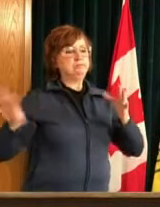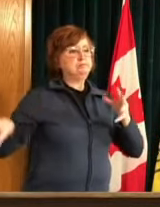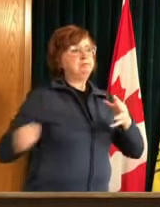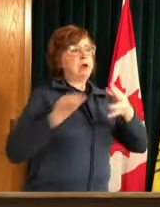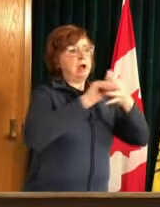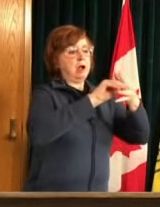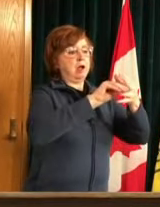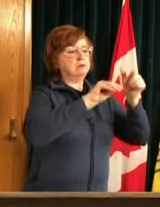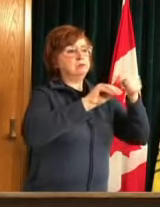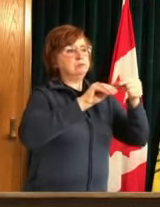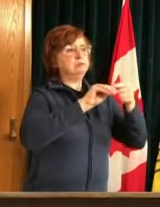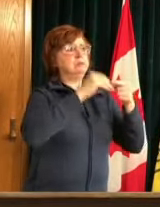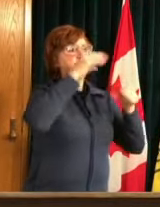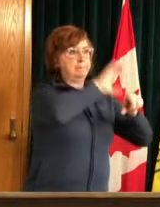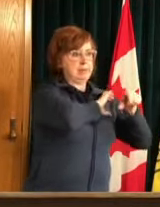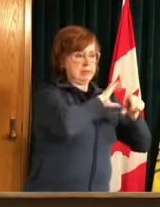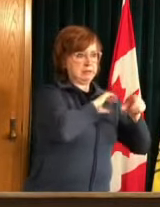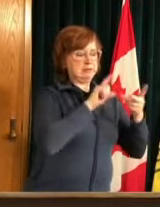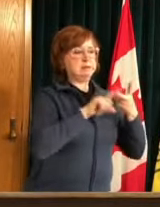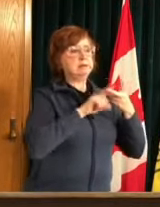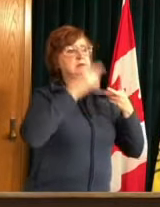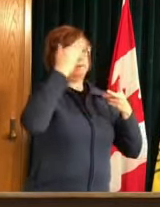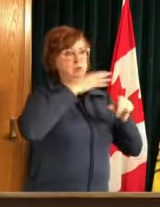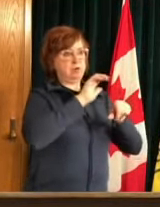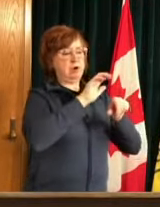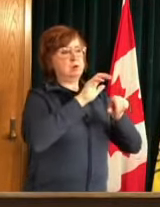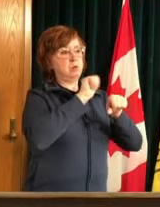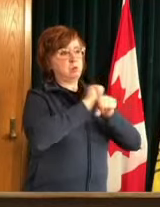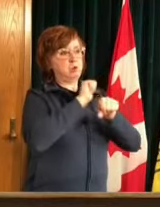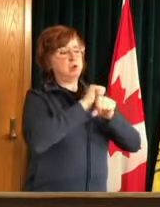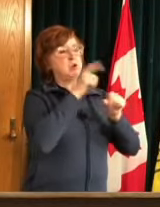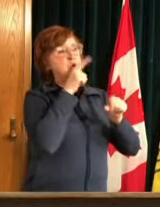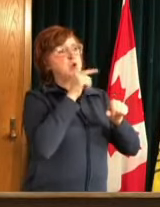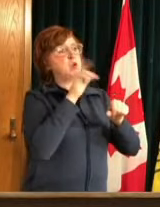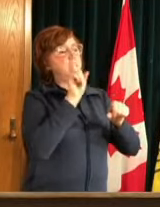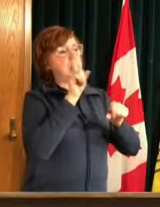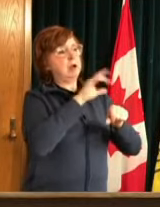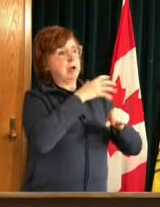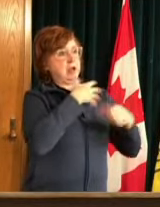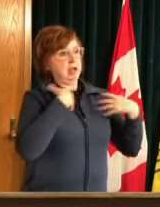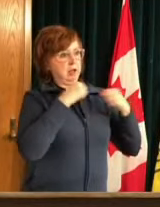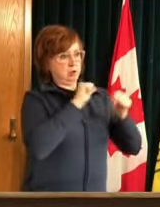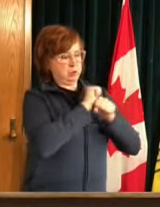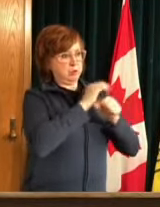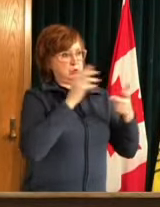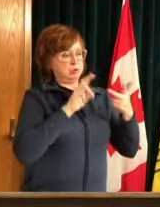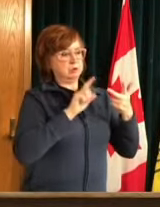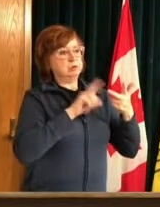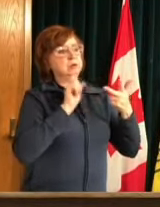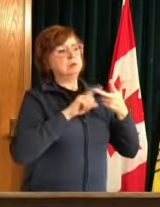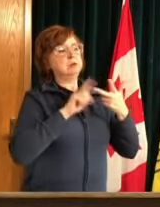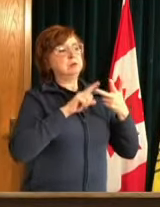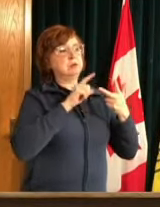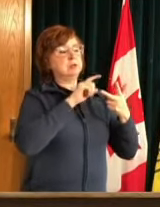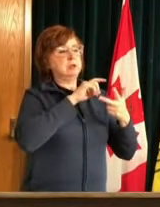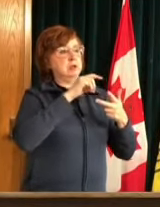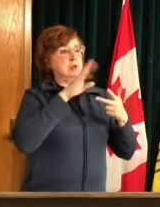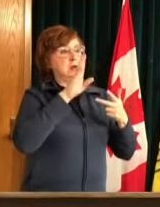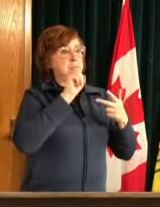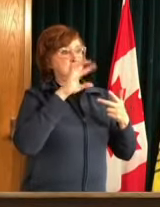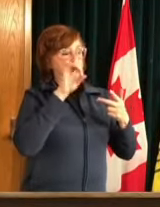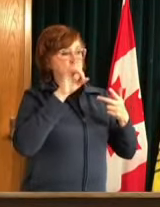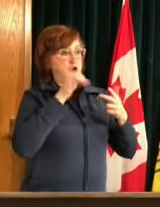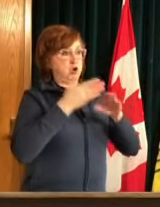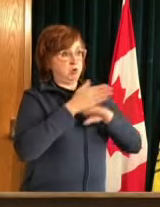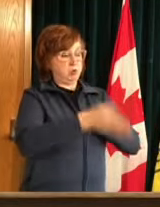workers the remaining frontline healthcare workers corrections officers border crossing officers public health inspectors as well